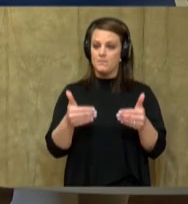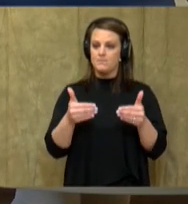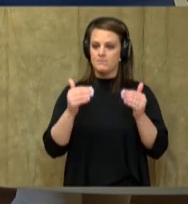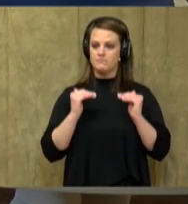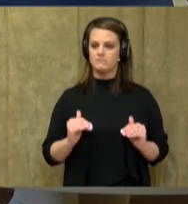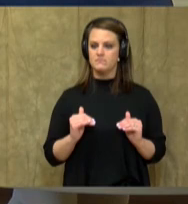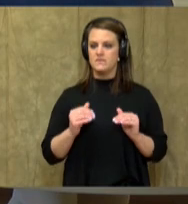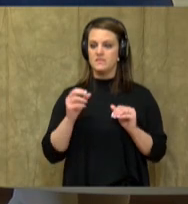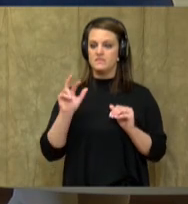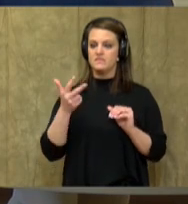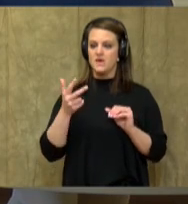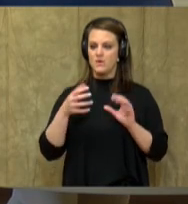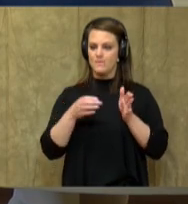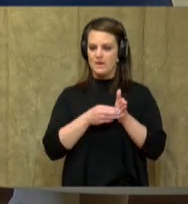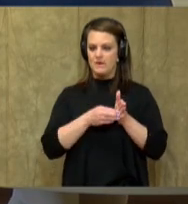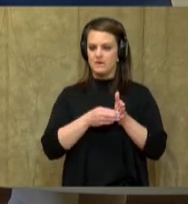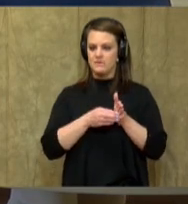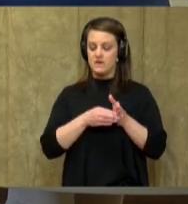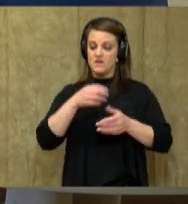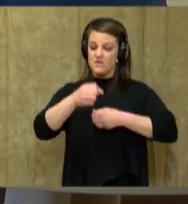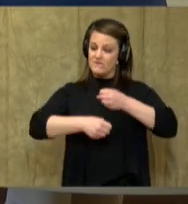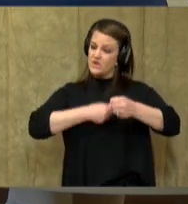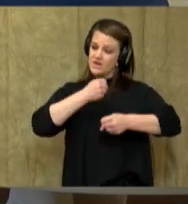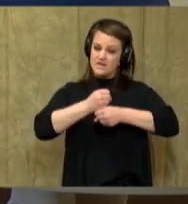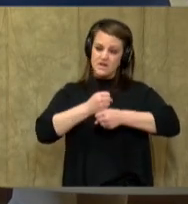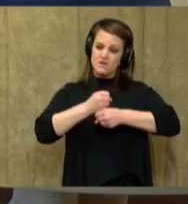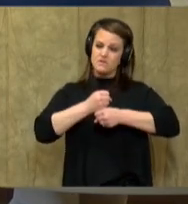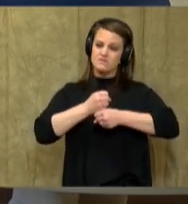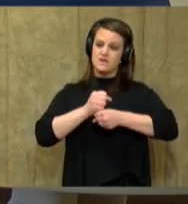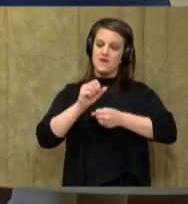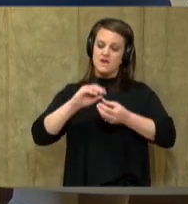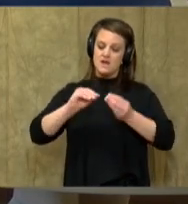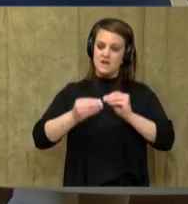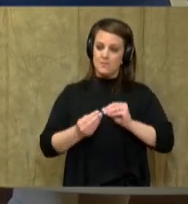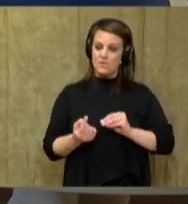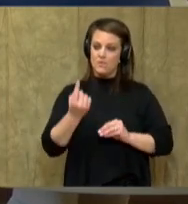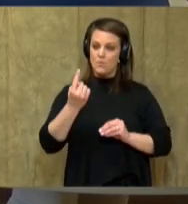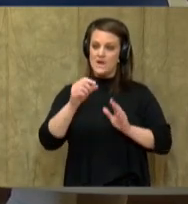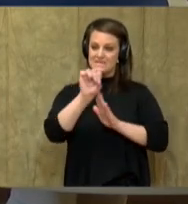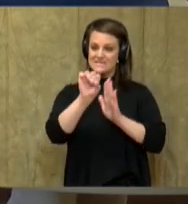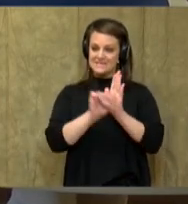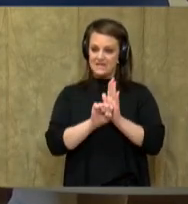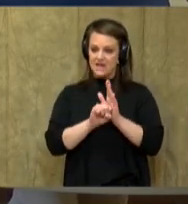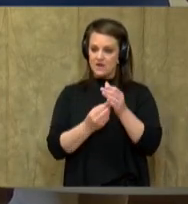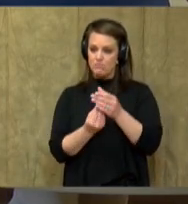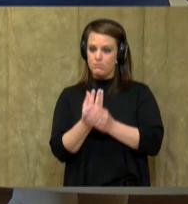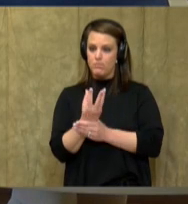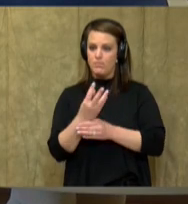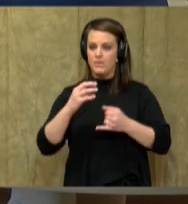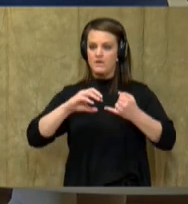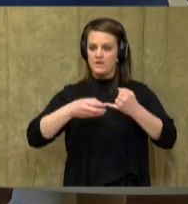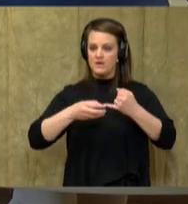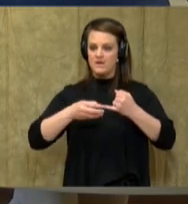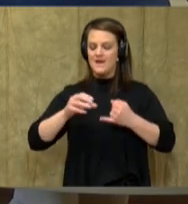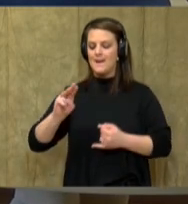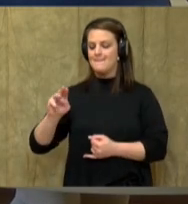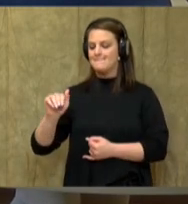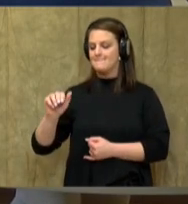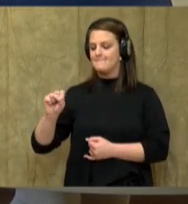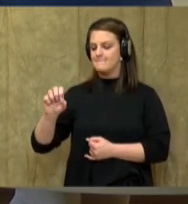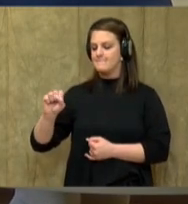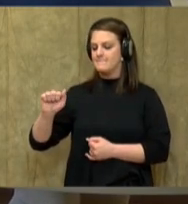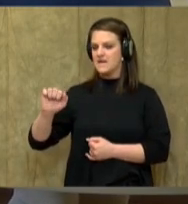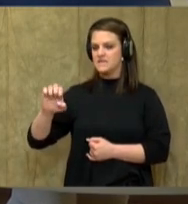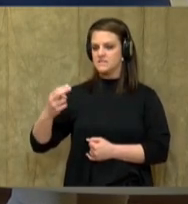paragraph. For years, the number one cranberry-producing state in the United States was Massachusetts.